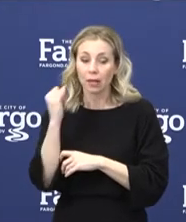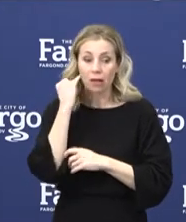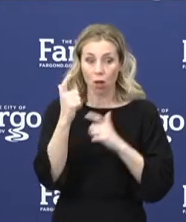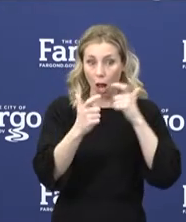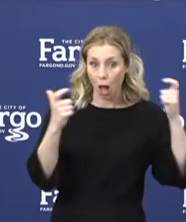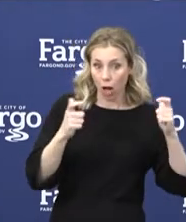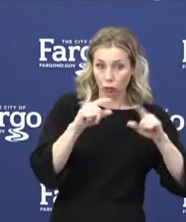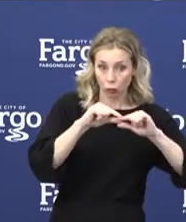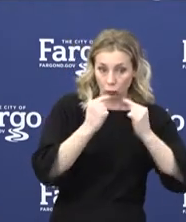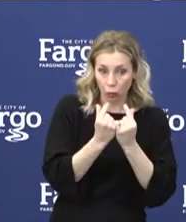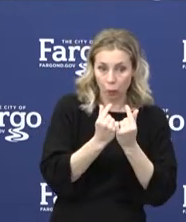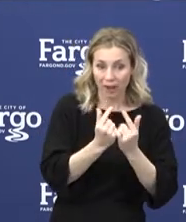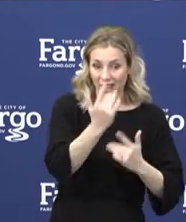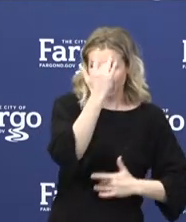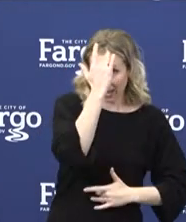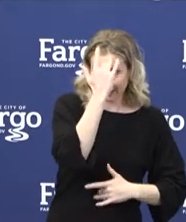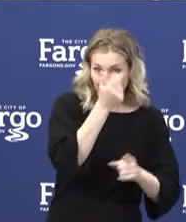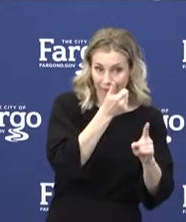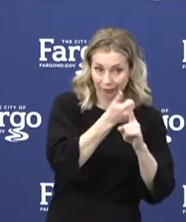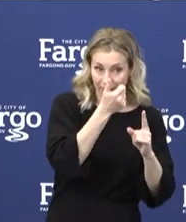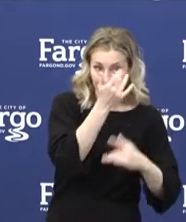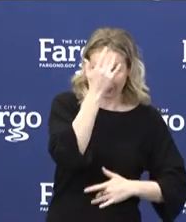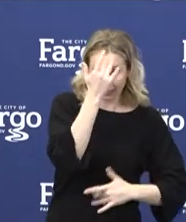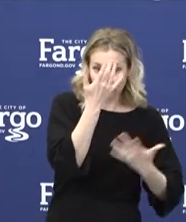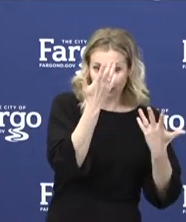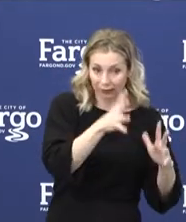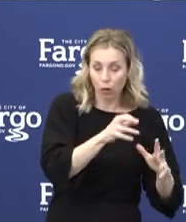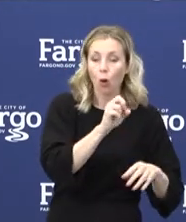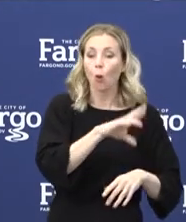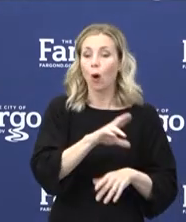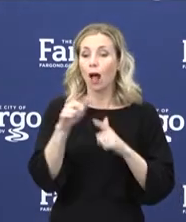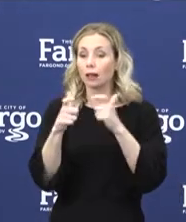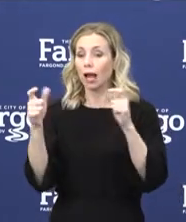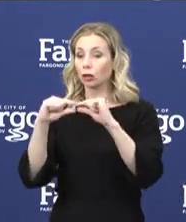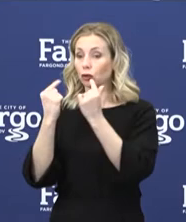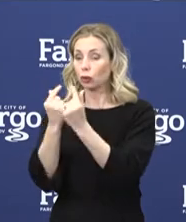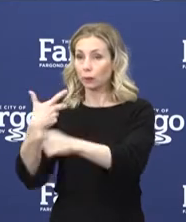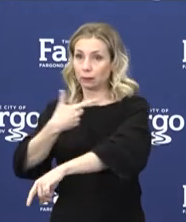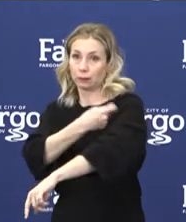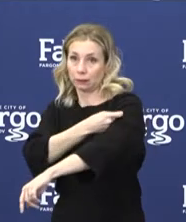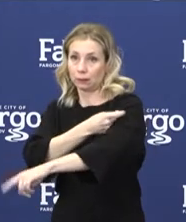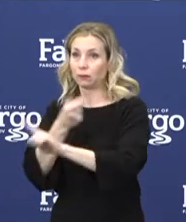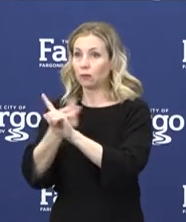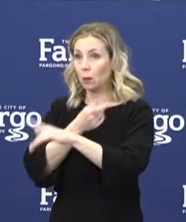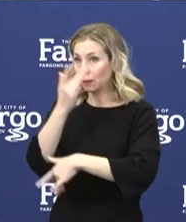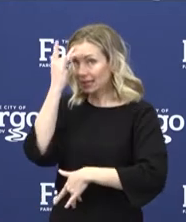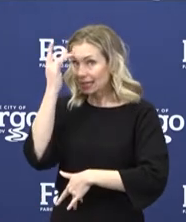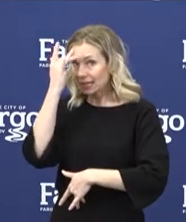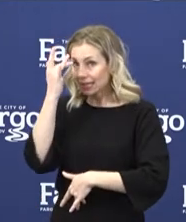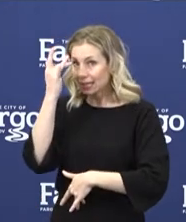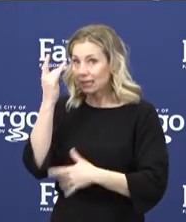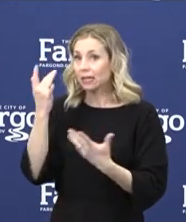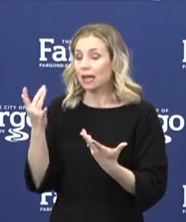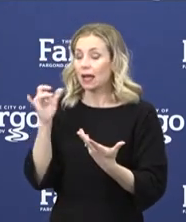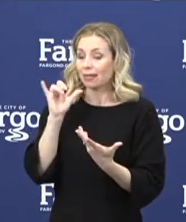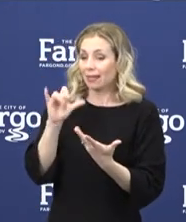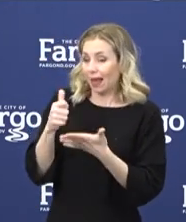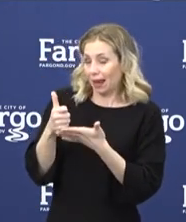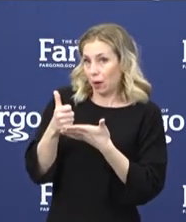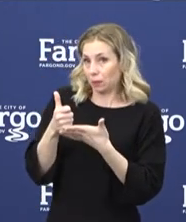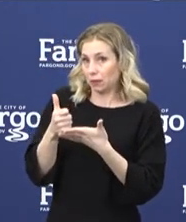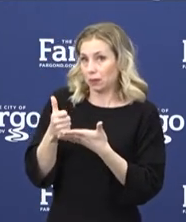infected or if a large proportion of the population is vaccinated against the disease. We would likely need about